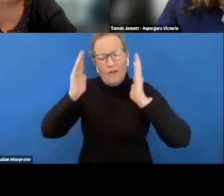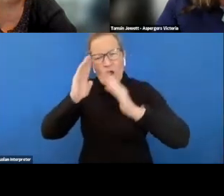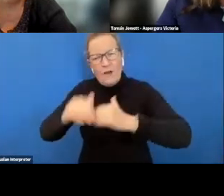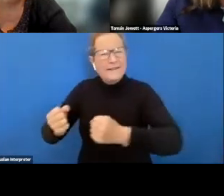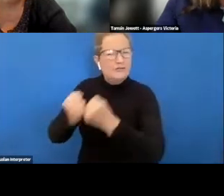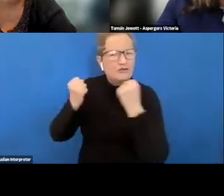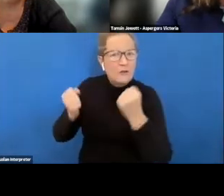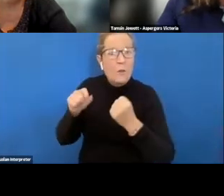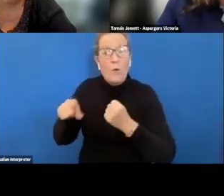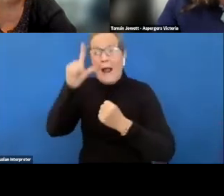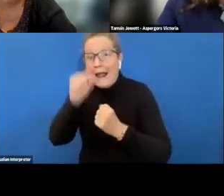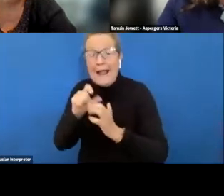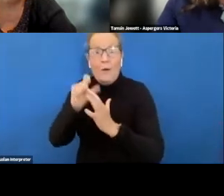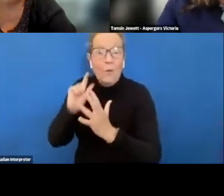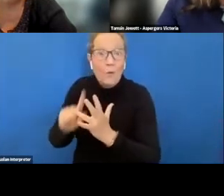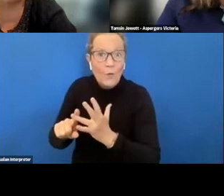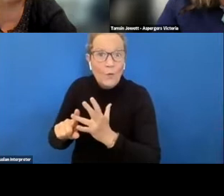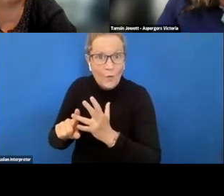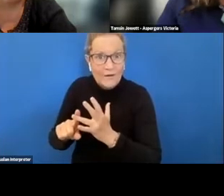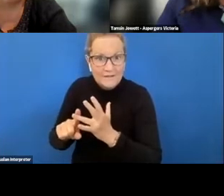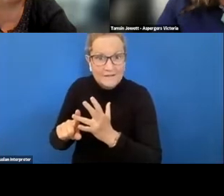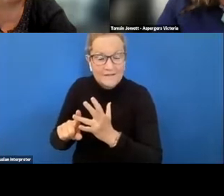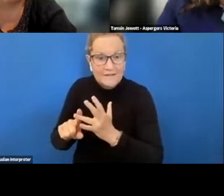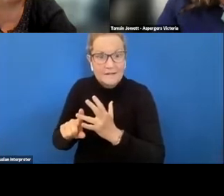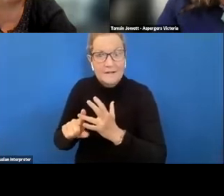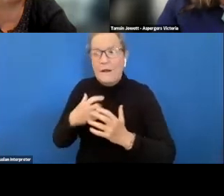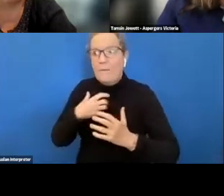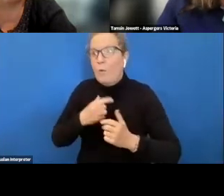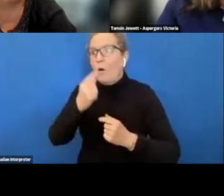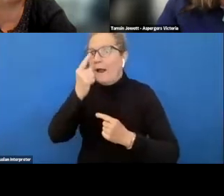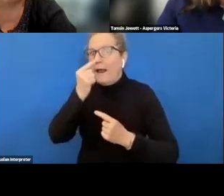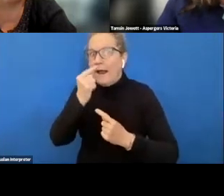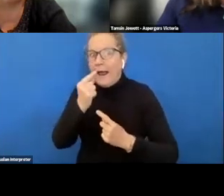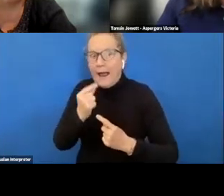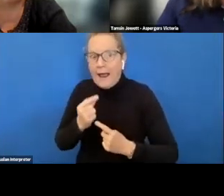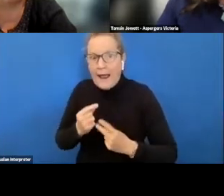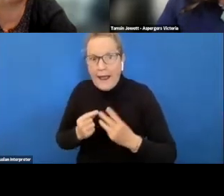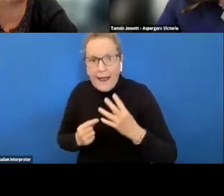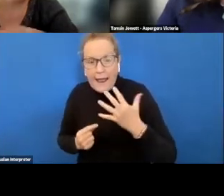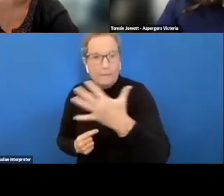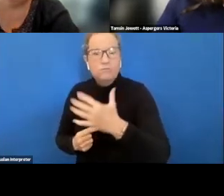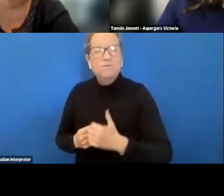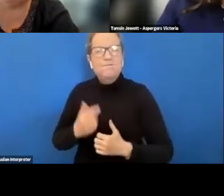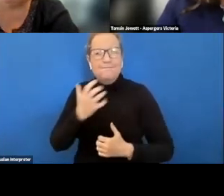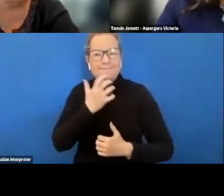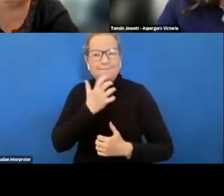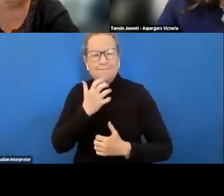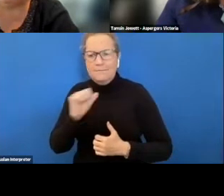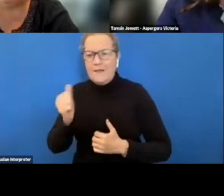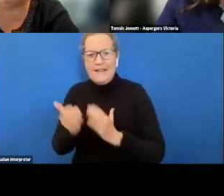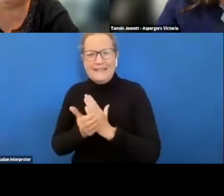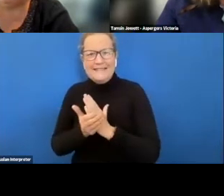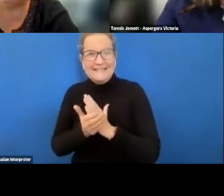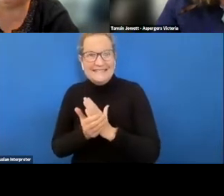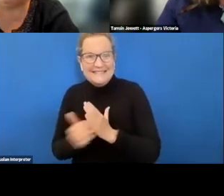can do not what they can't you'll find more of their strengths and their talent will emerge with their confidence